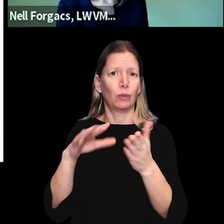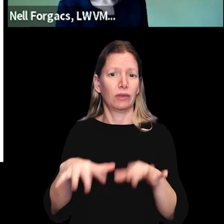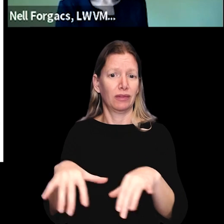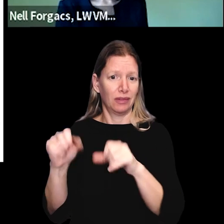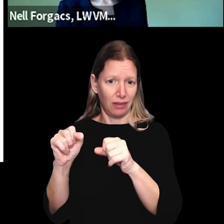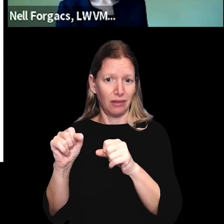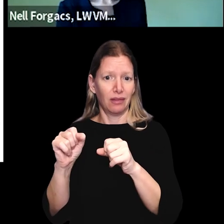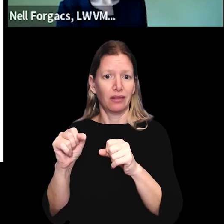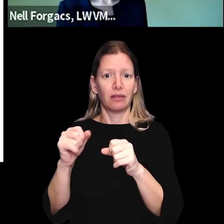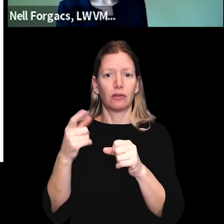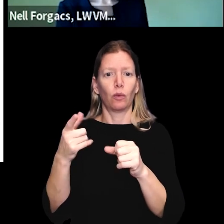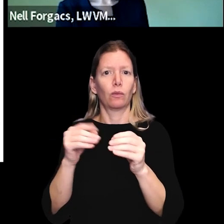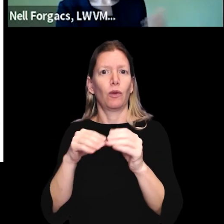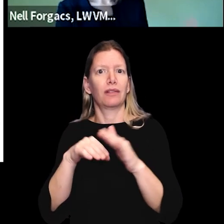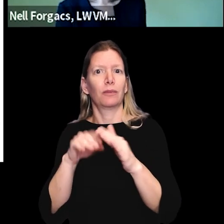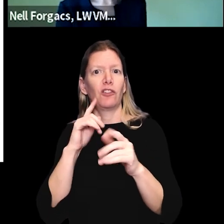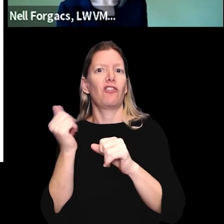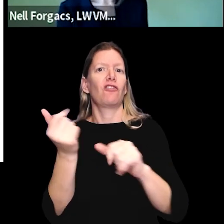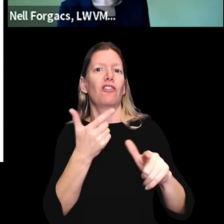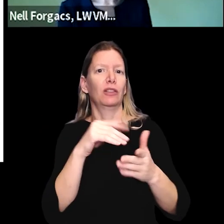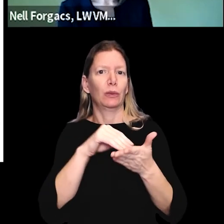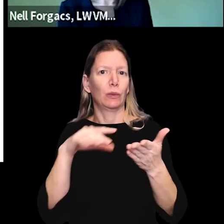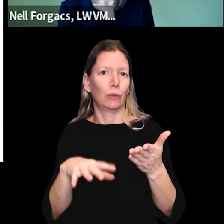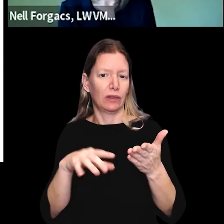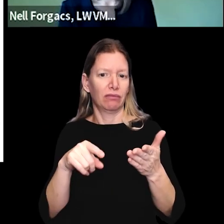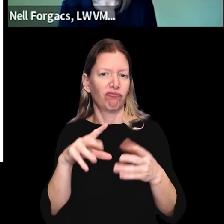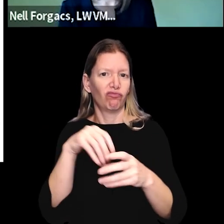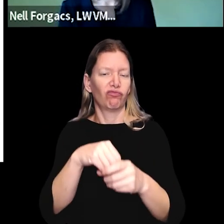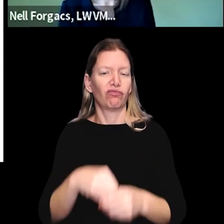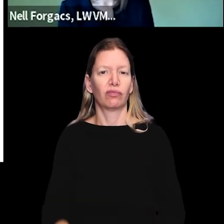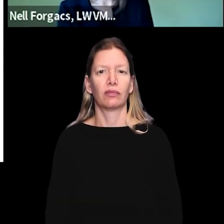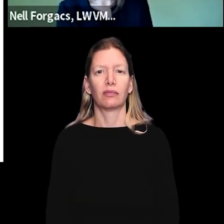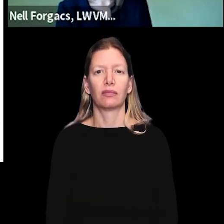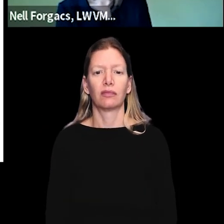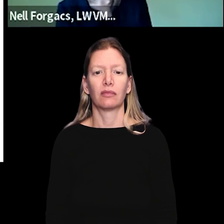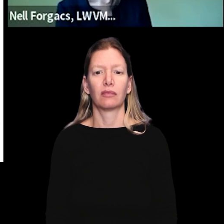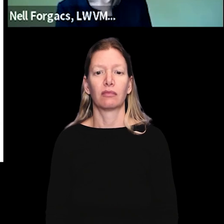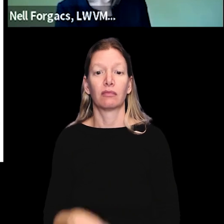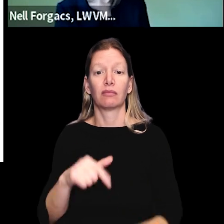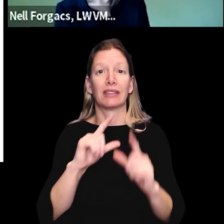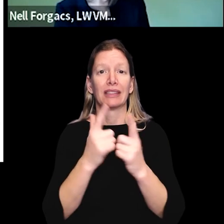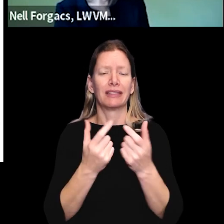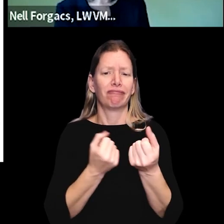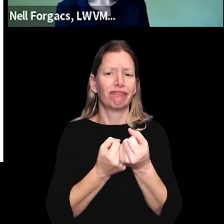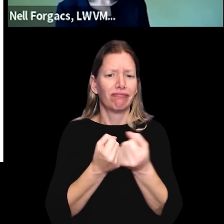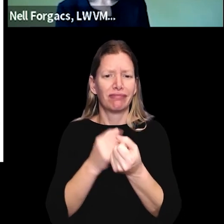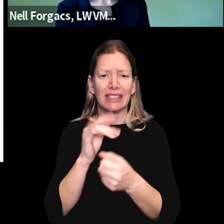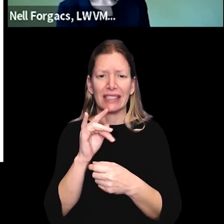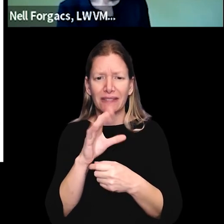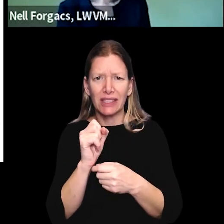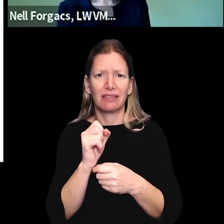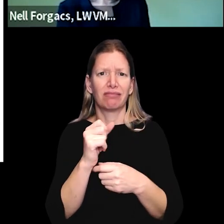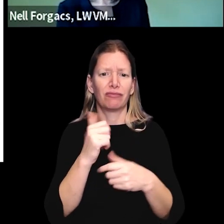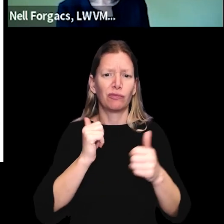class that students are taking so that it becomes more accessible to all students to participate. The League has supported